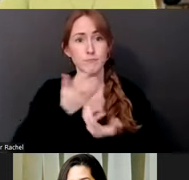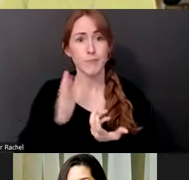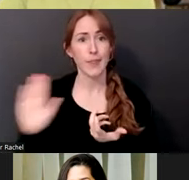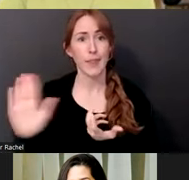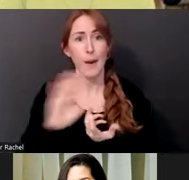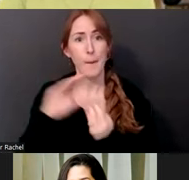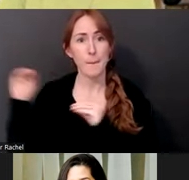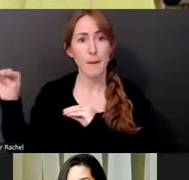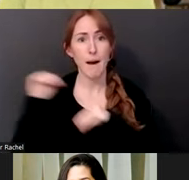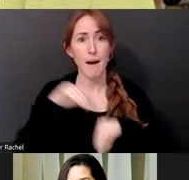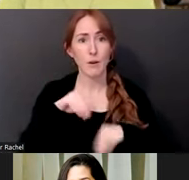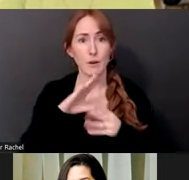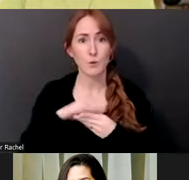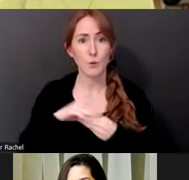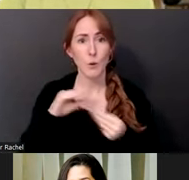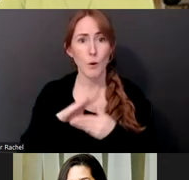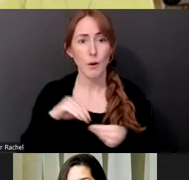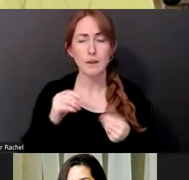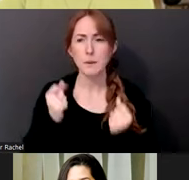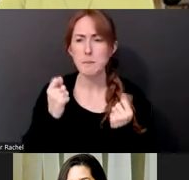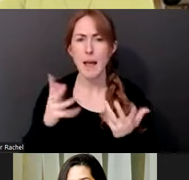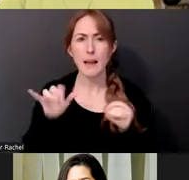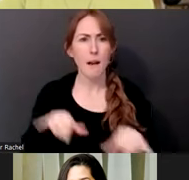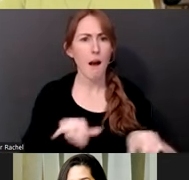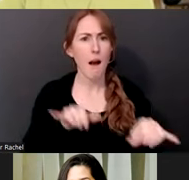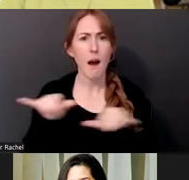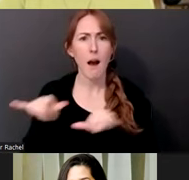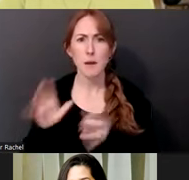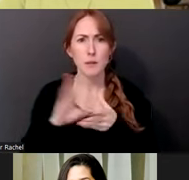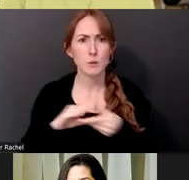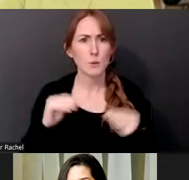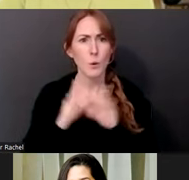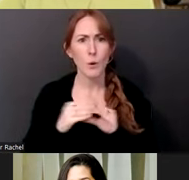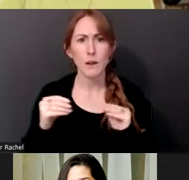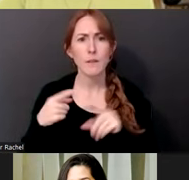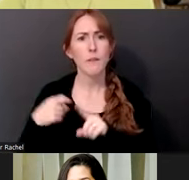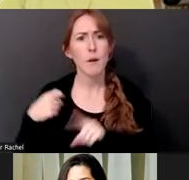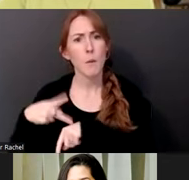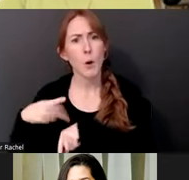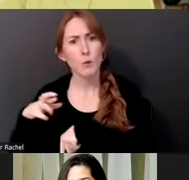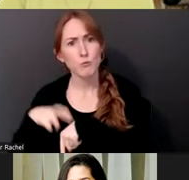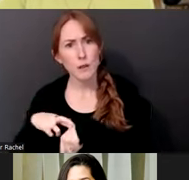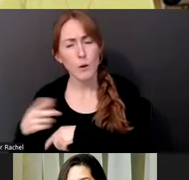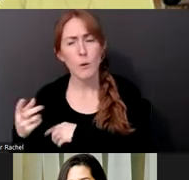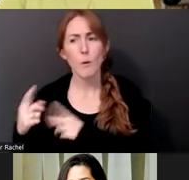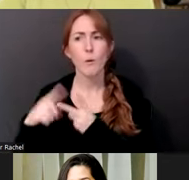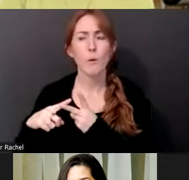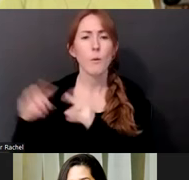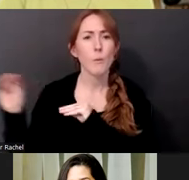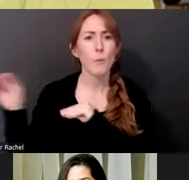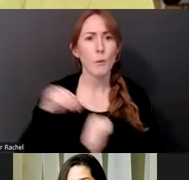whom had in common that they were from Puerto Rico, many had come over in the forties and the fifties. And I found it very, very powerful